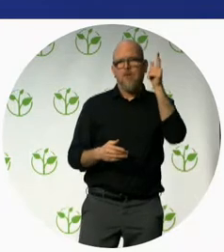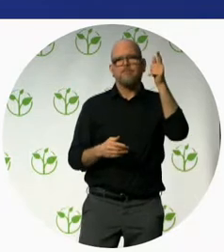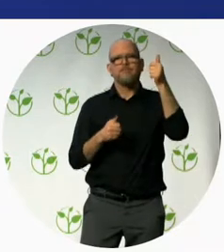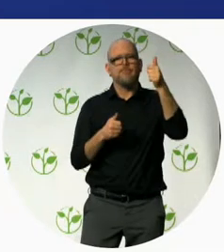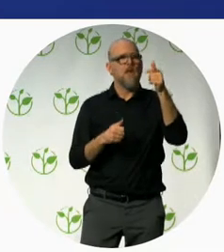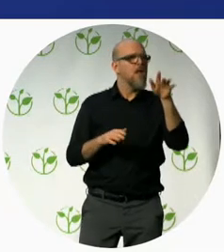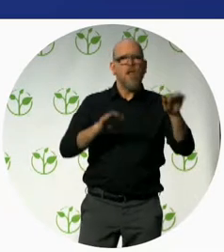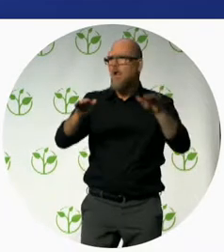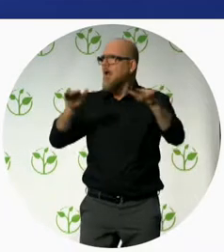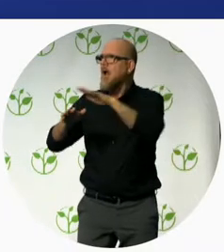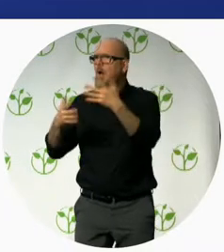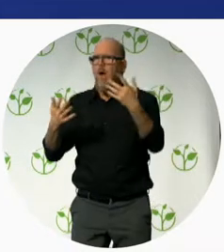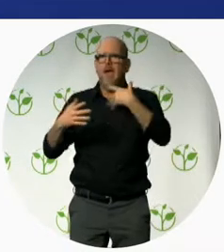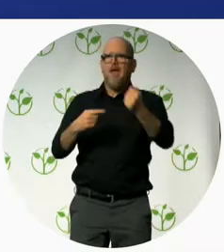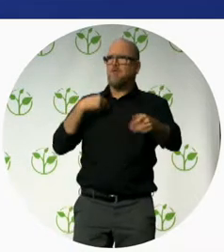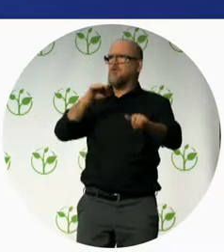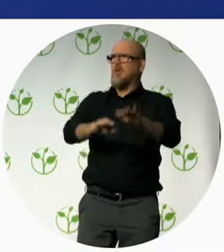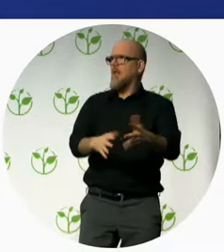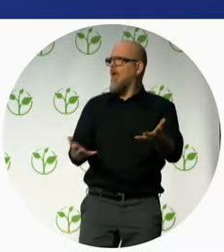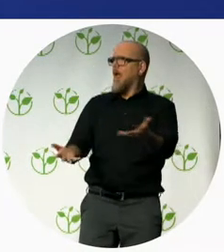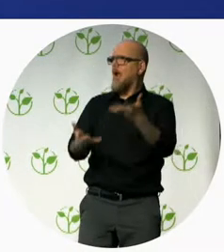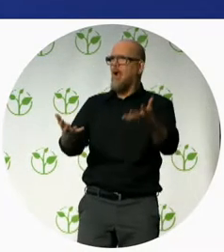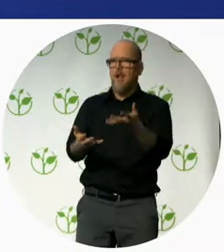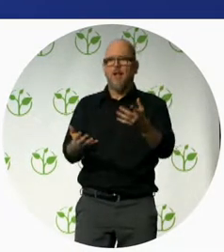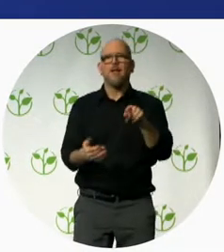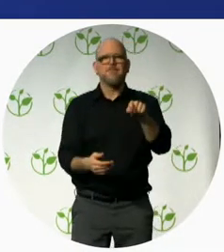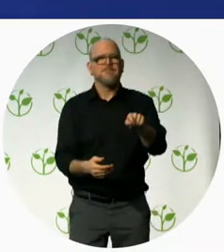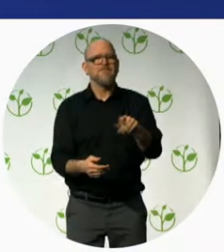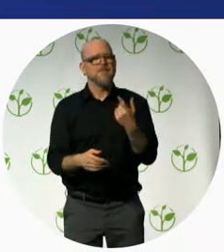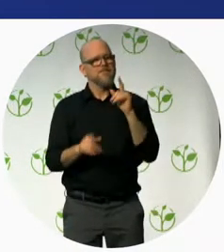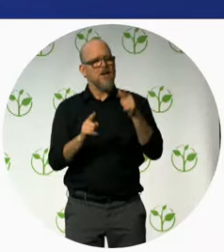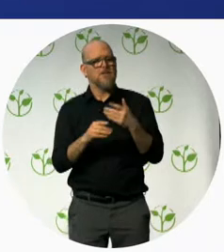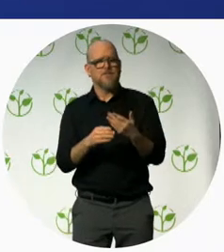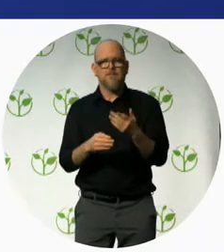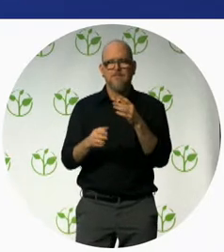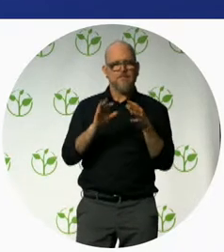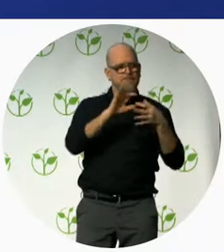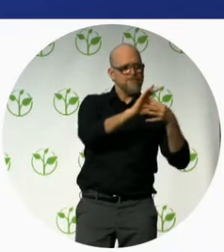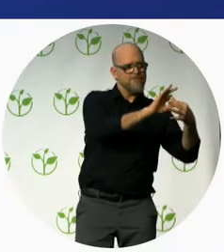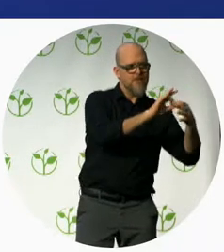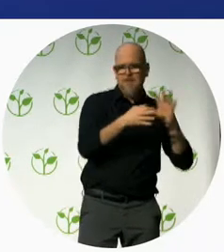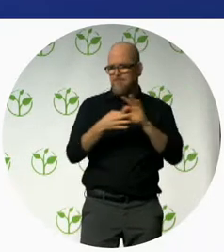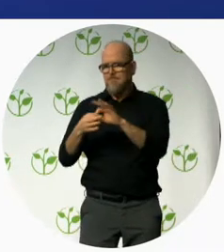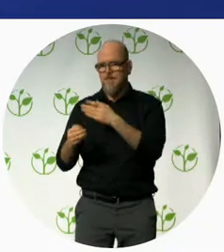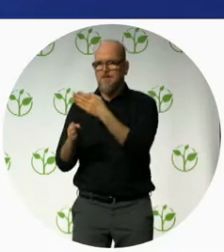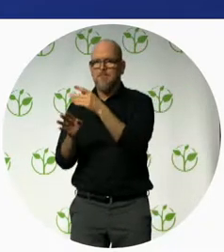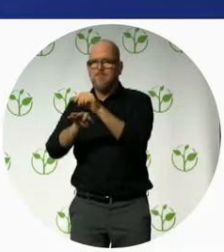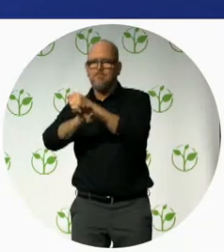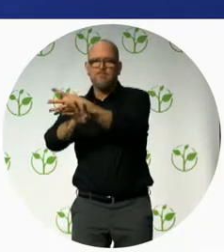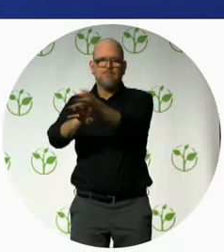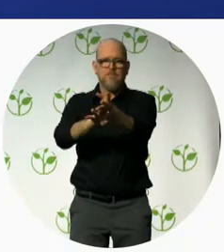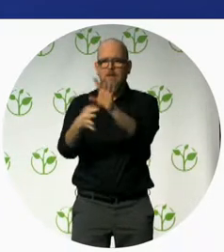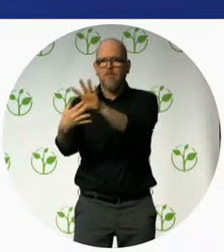developed as can be seen and health workers and teachers can refer